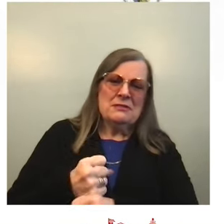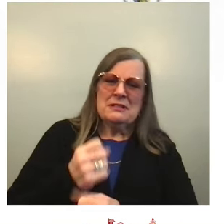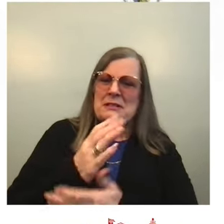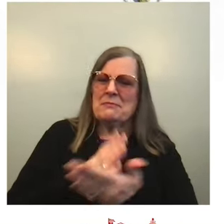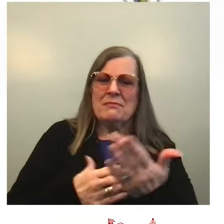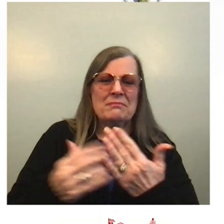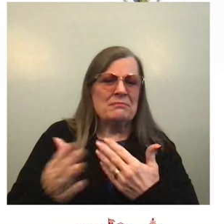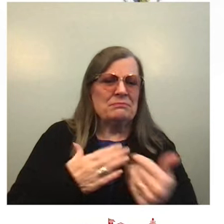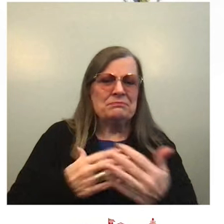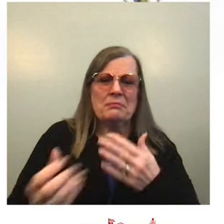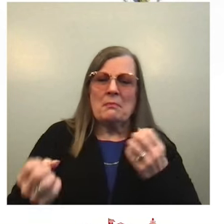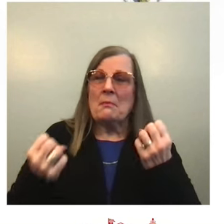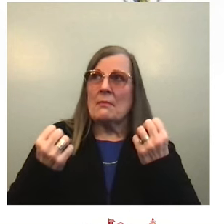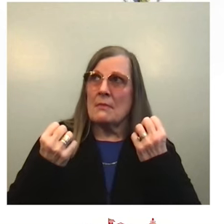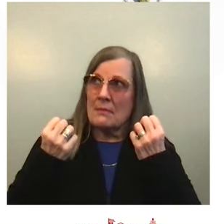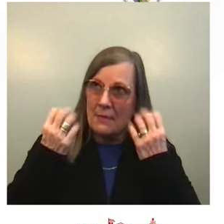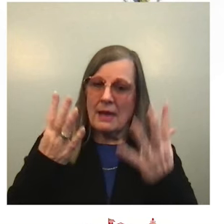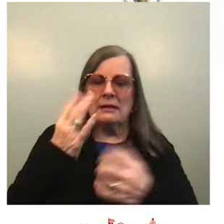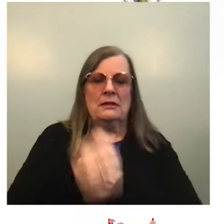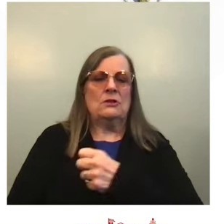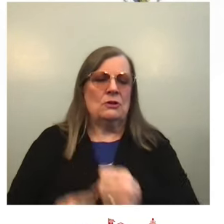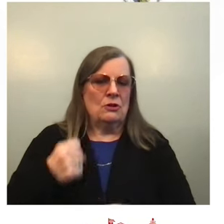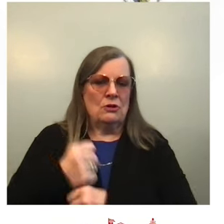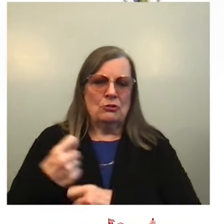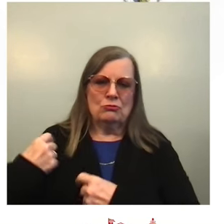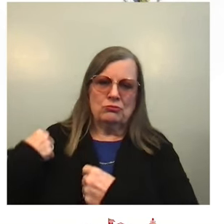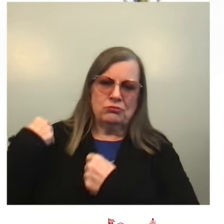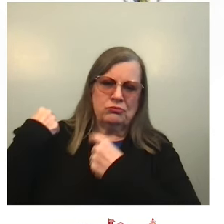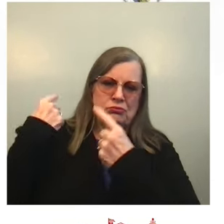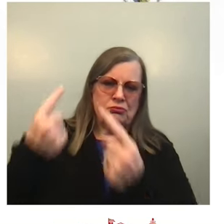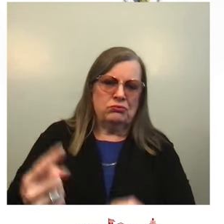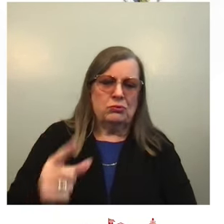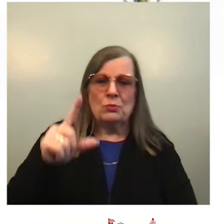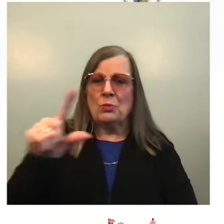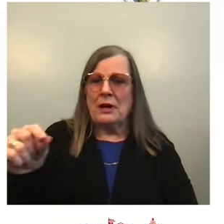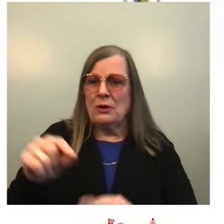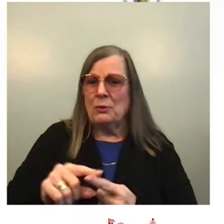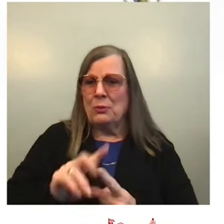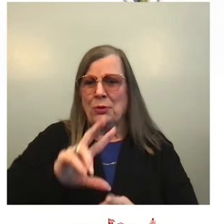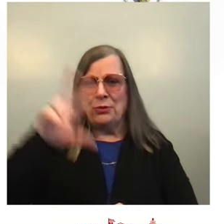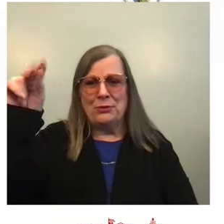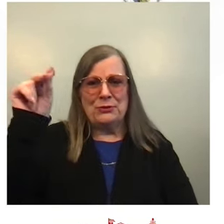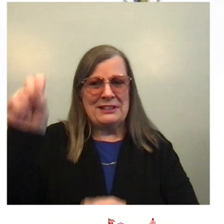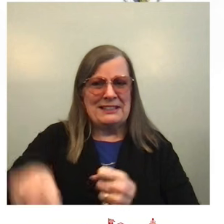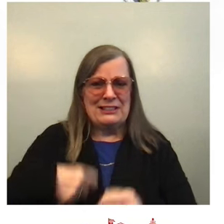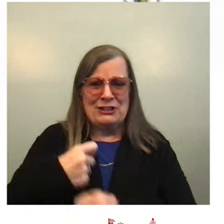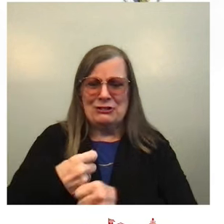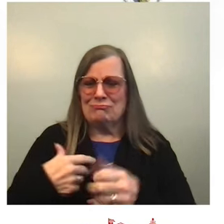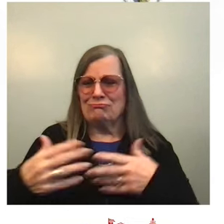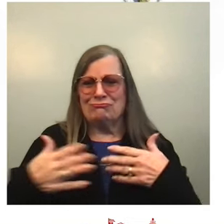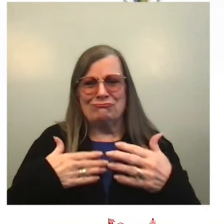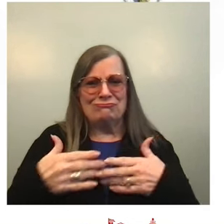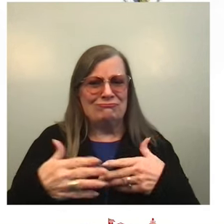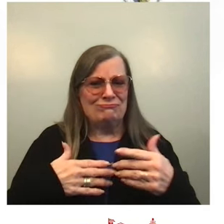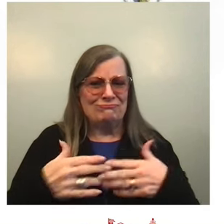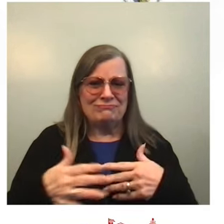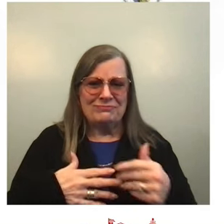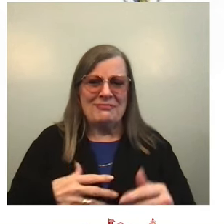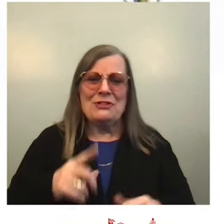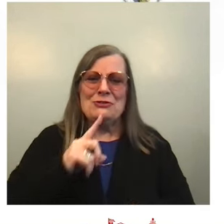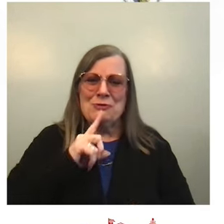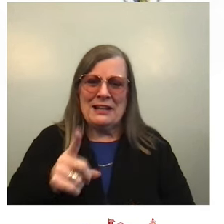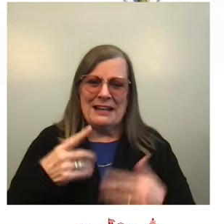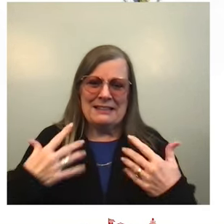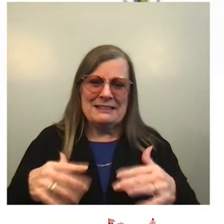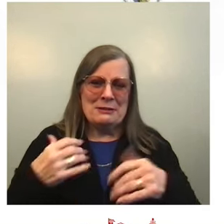you. So, with all of my heart, thank you. Magic, wonder, and joy. I